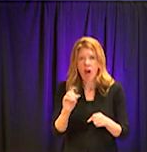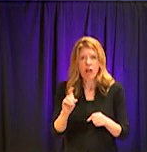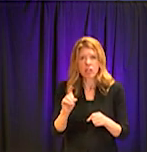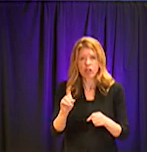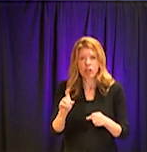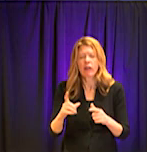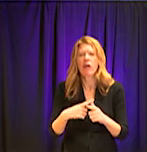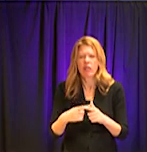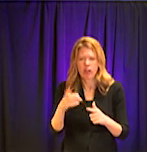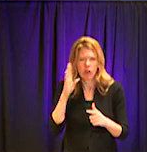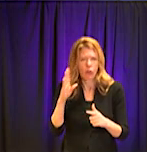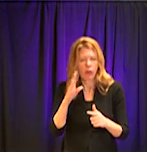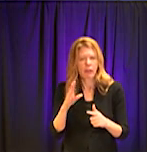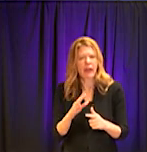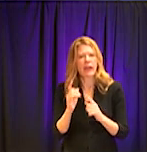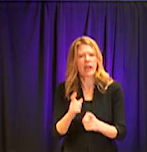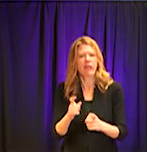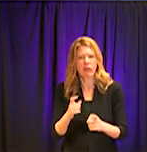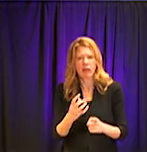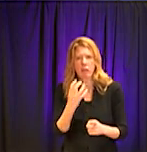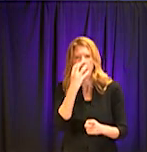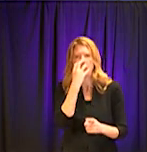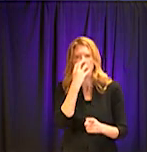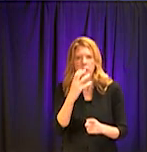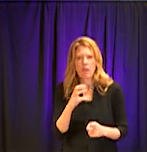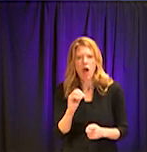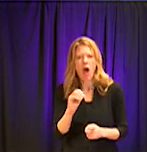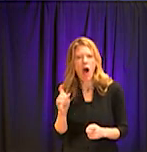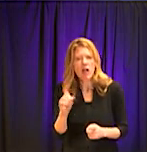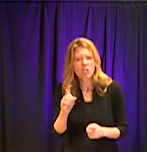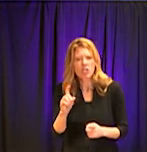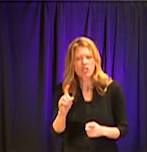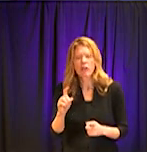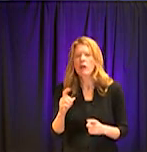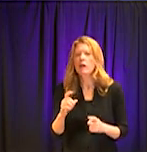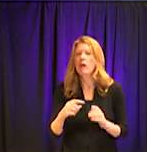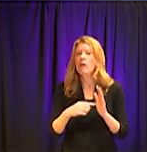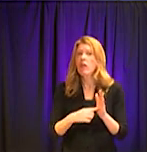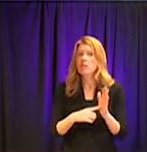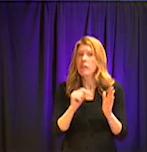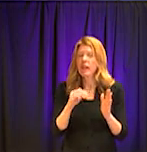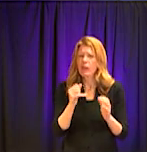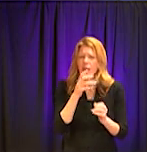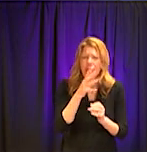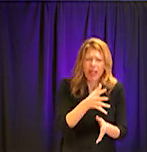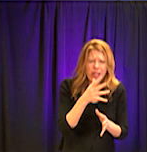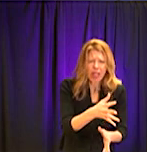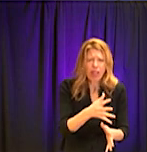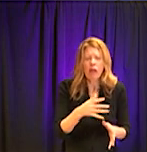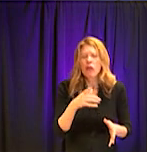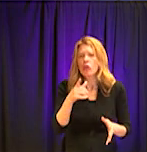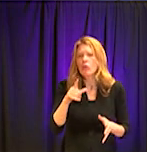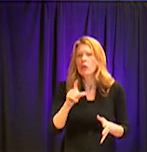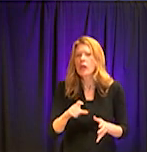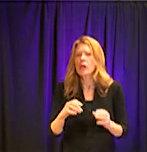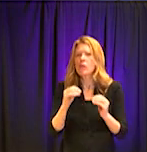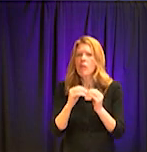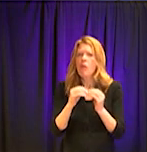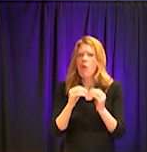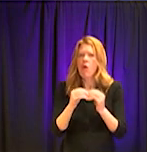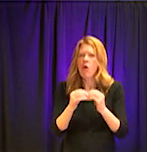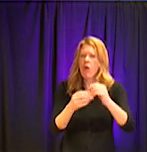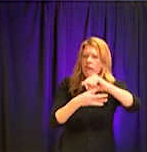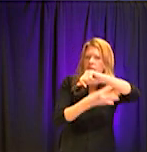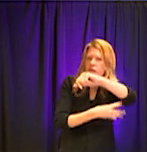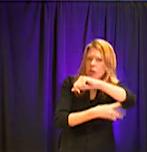have some, uh, uh, vomiting, diarrhea, you're getting dehydrated, you get IV fluids. Um, if,